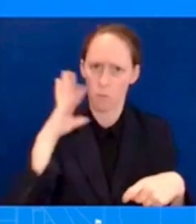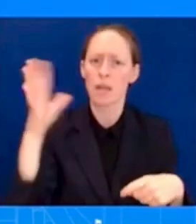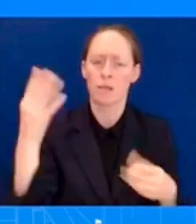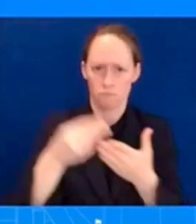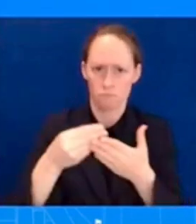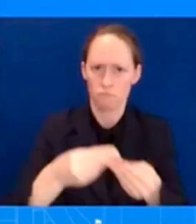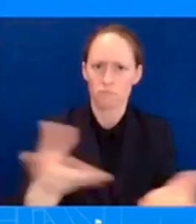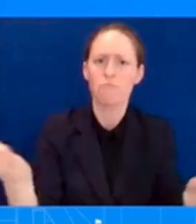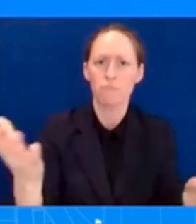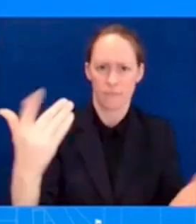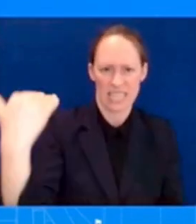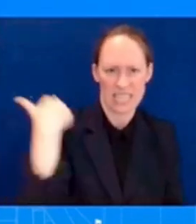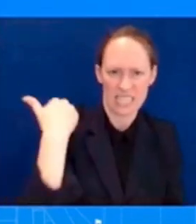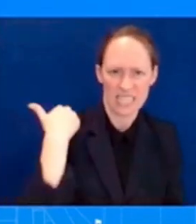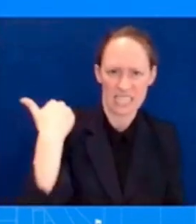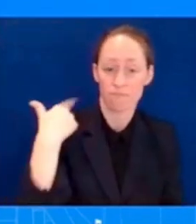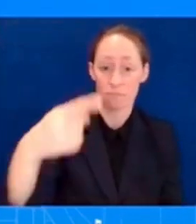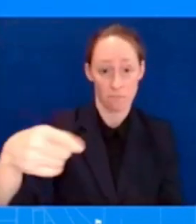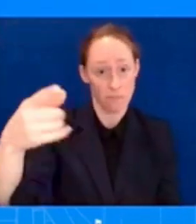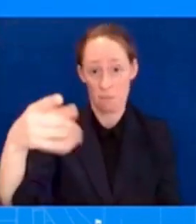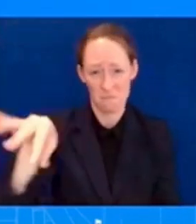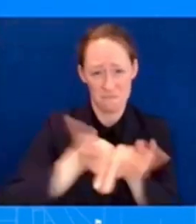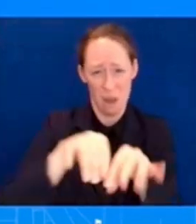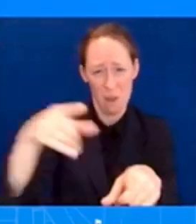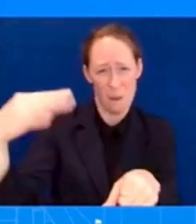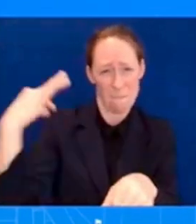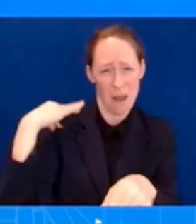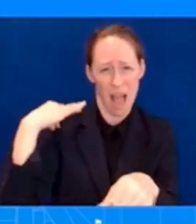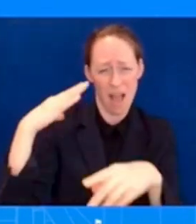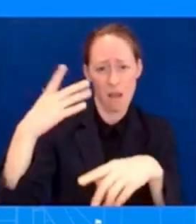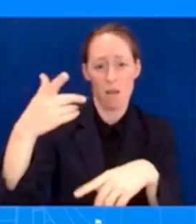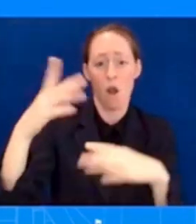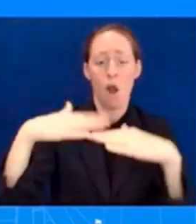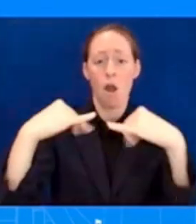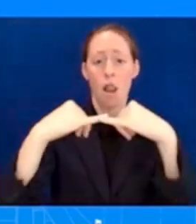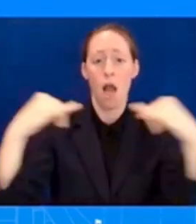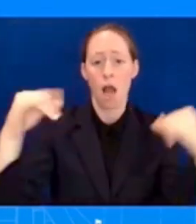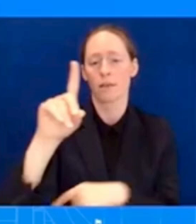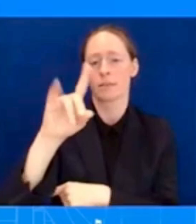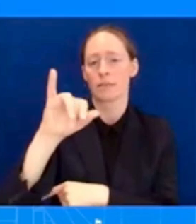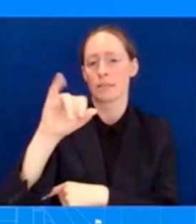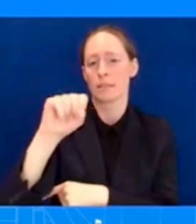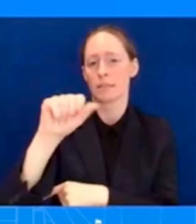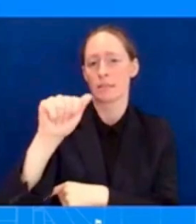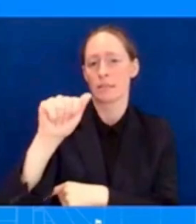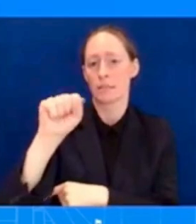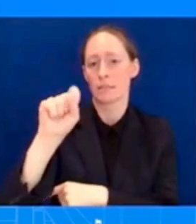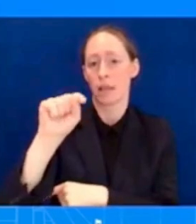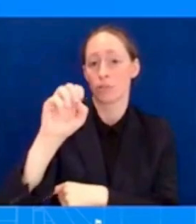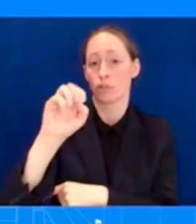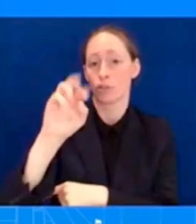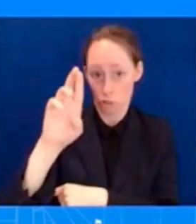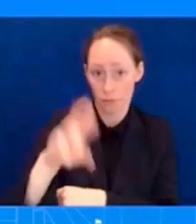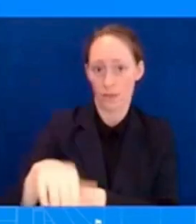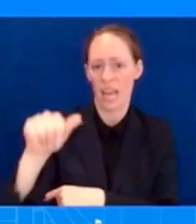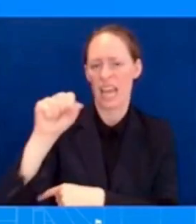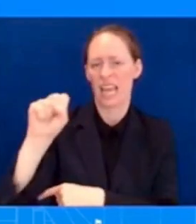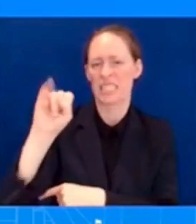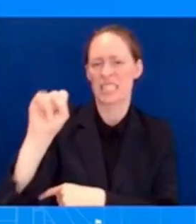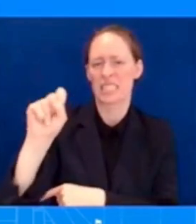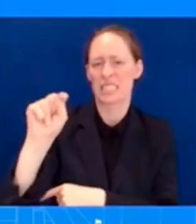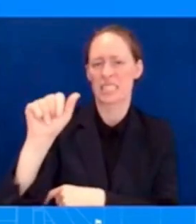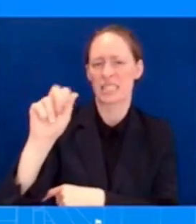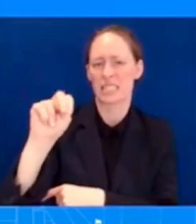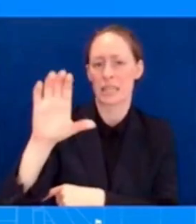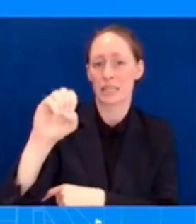.gov or contact 1-800-321-HEMA to get into the system and start this process we